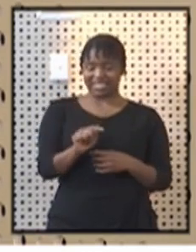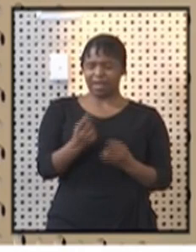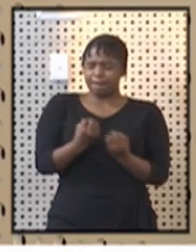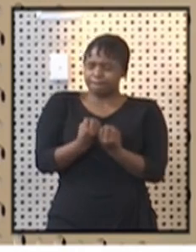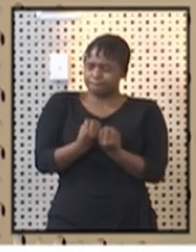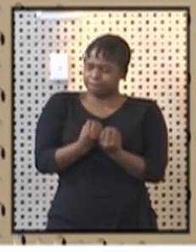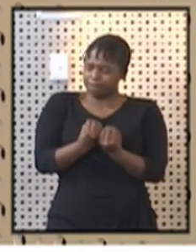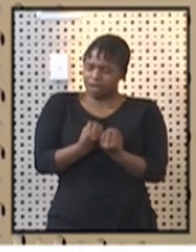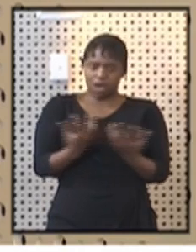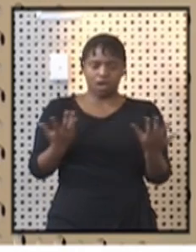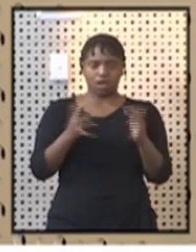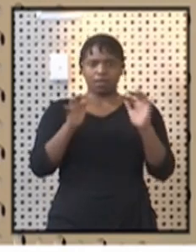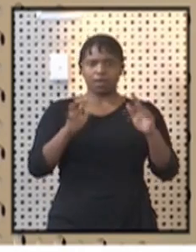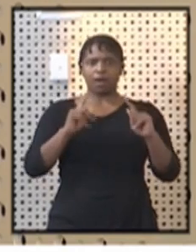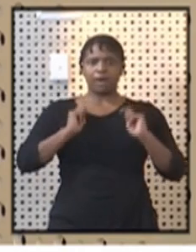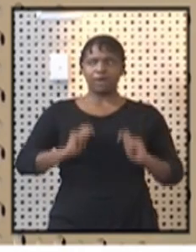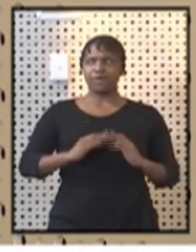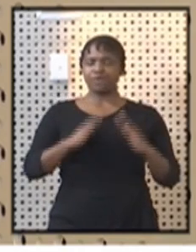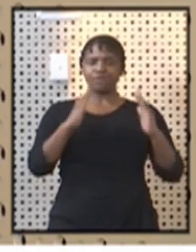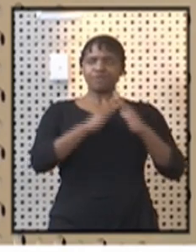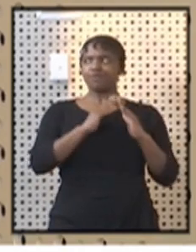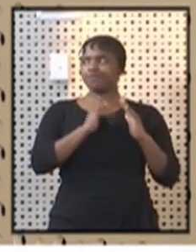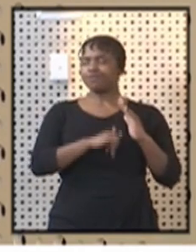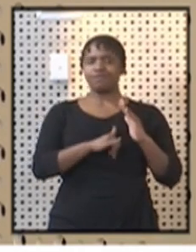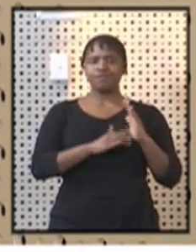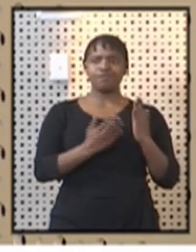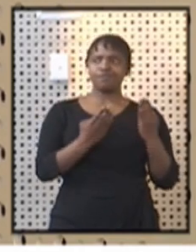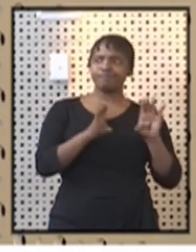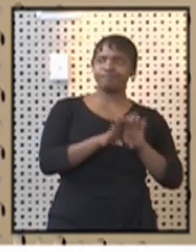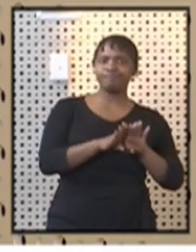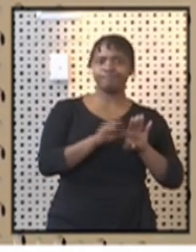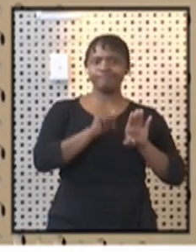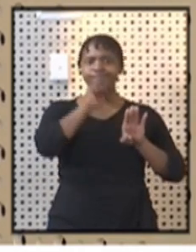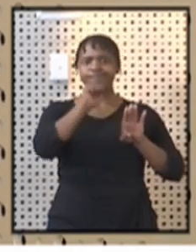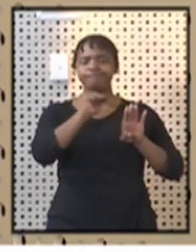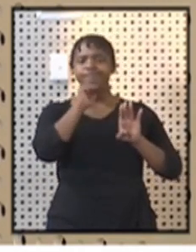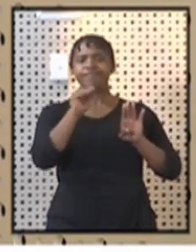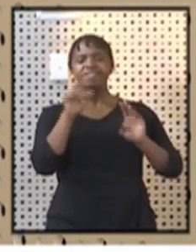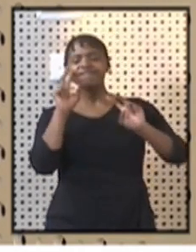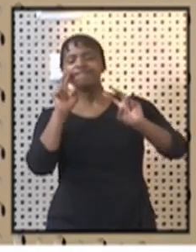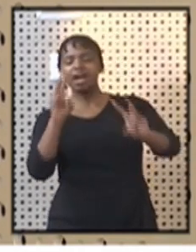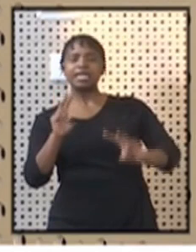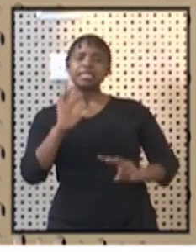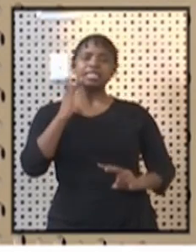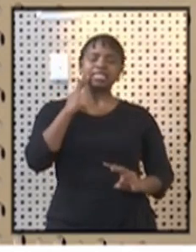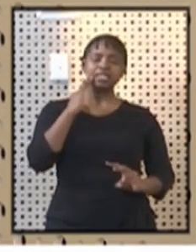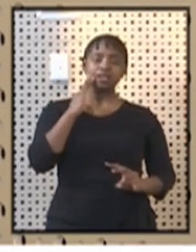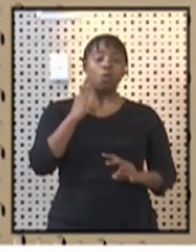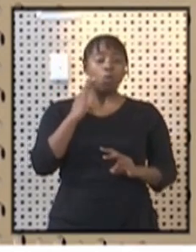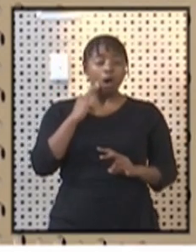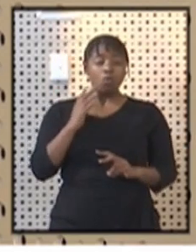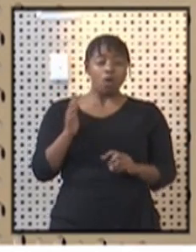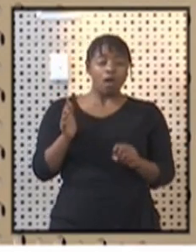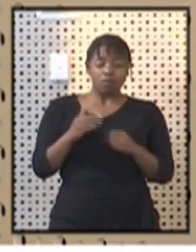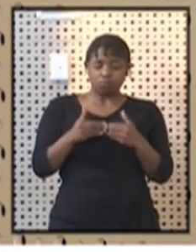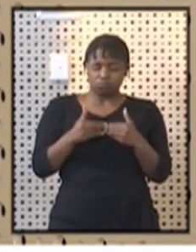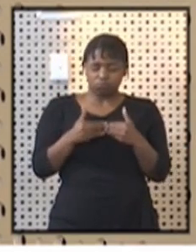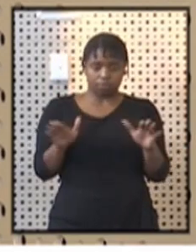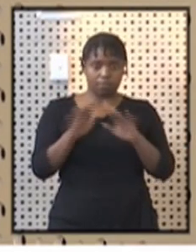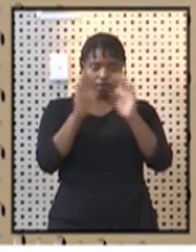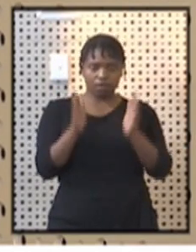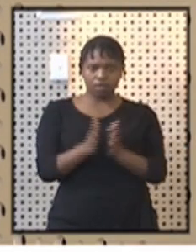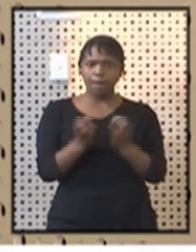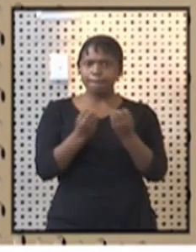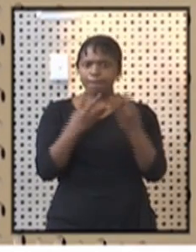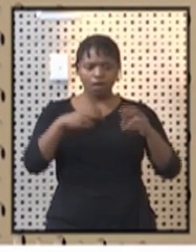the people have been tired of being in their houses. When tourism activities fully open, we'll be able to see many